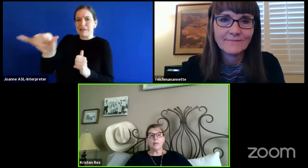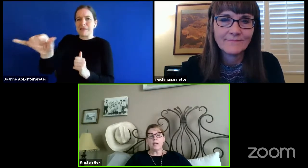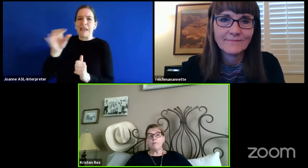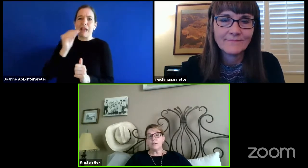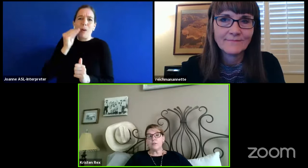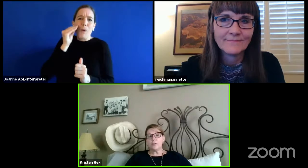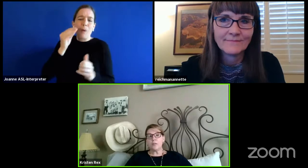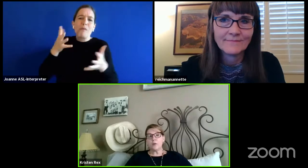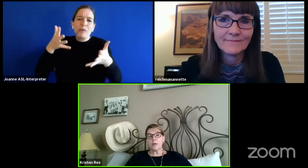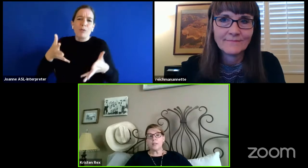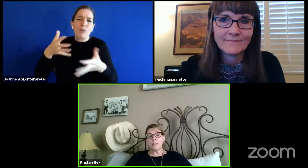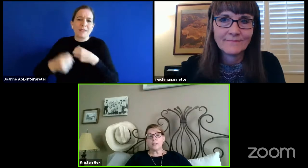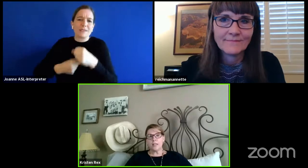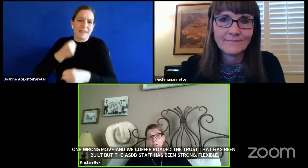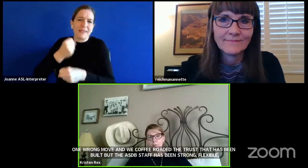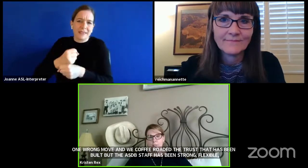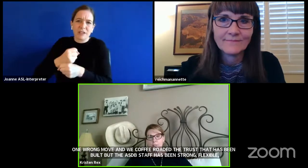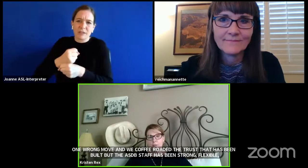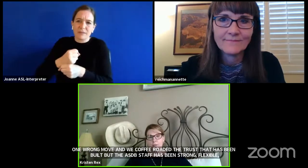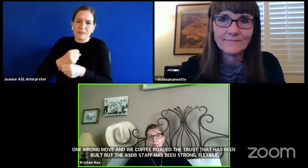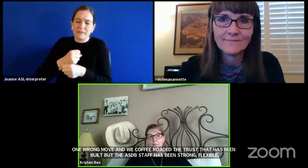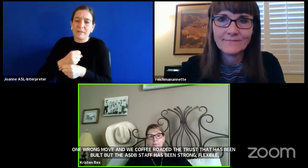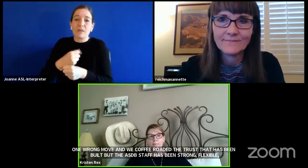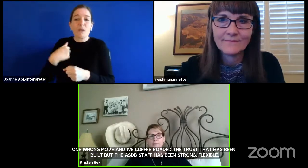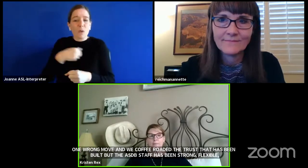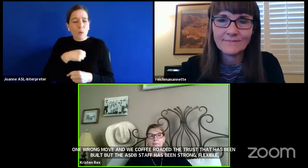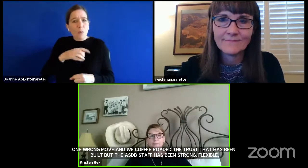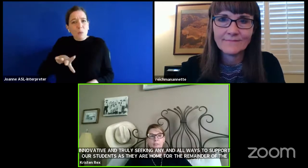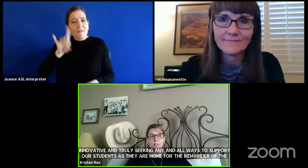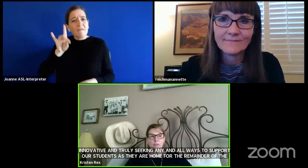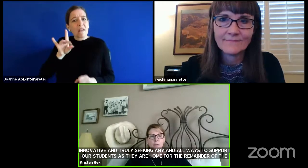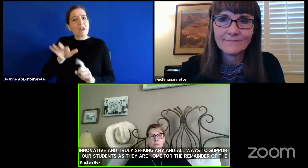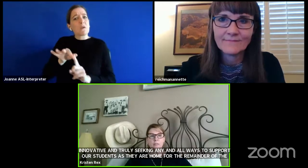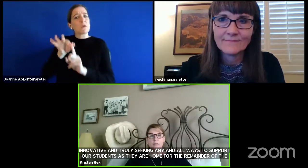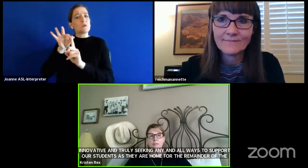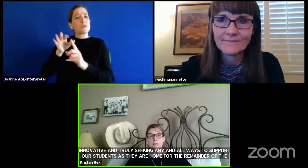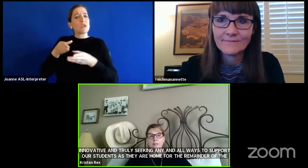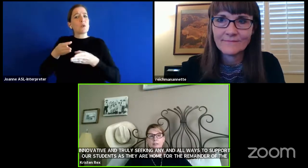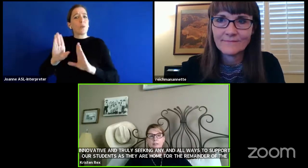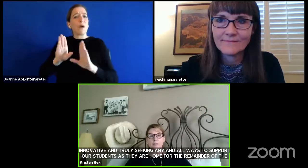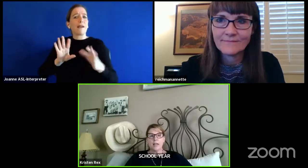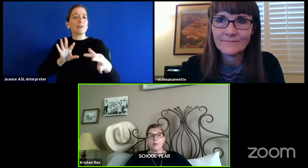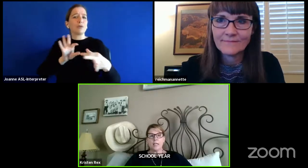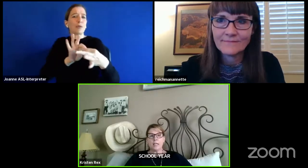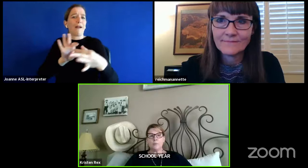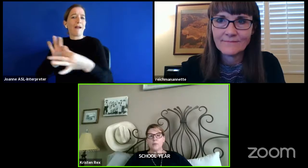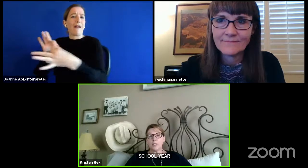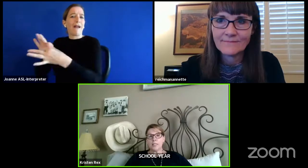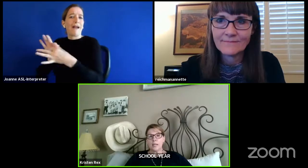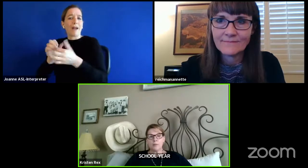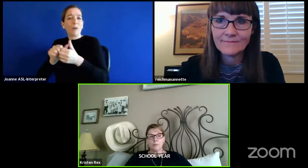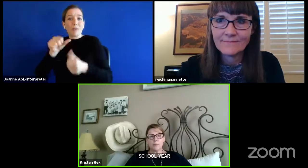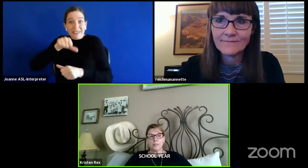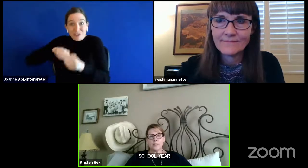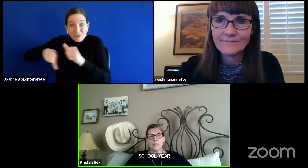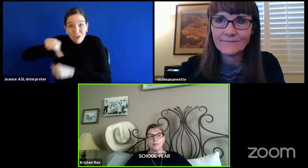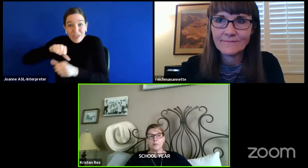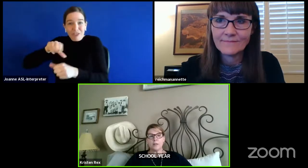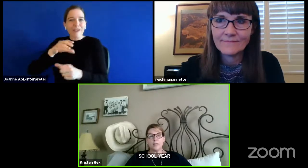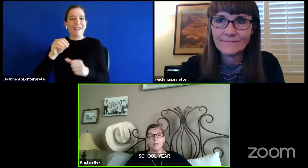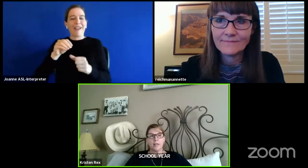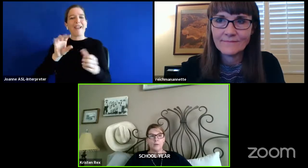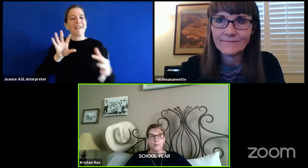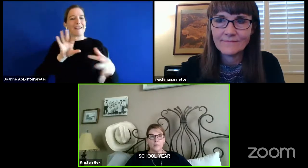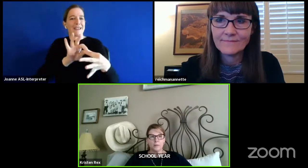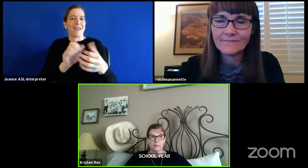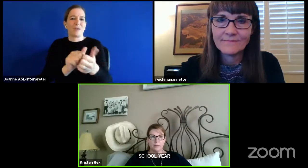We have found unique ways to connect with each other, our students, and we keep pushing out the message that